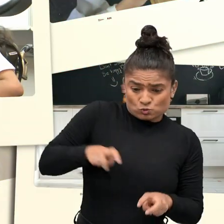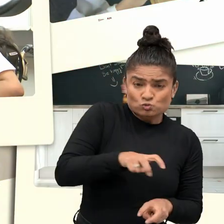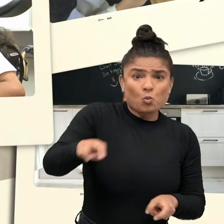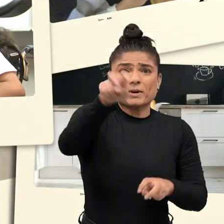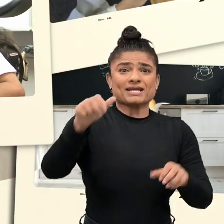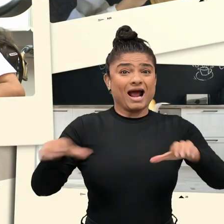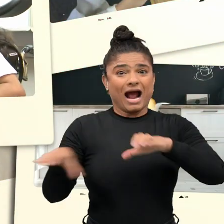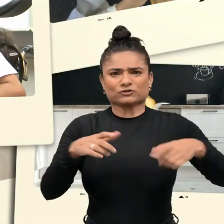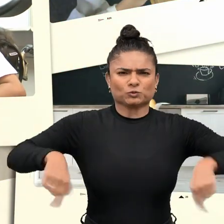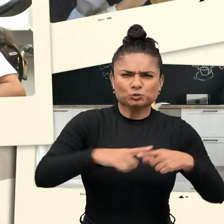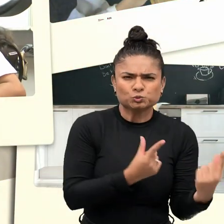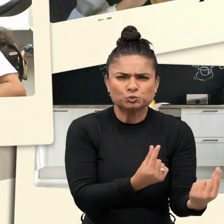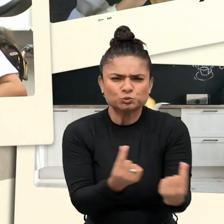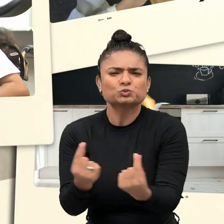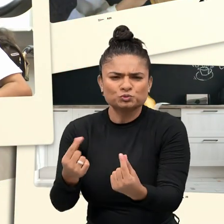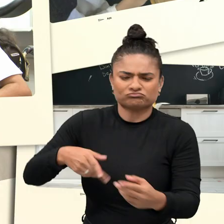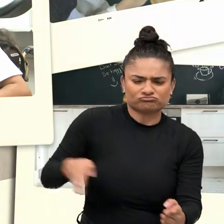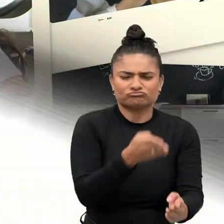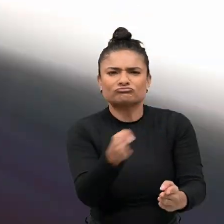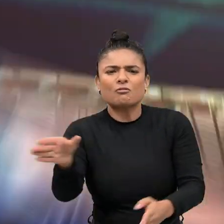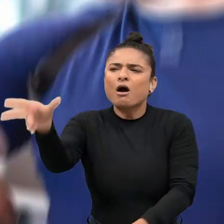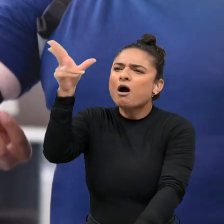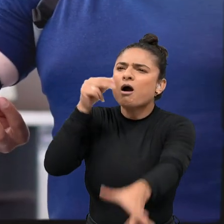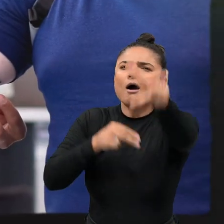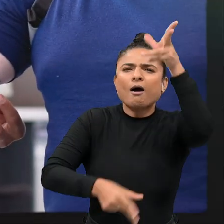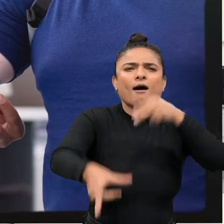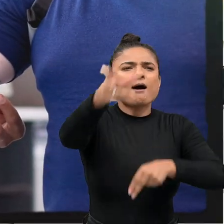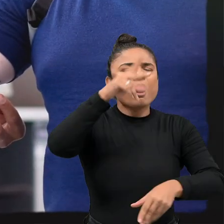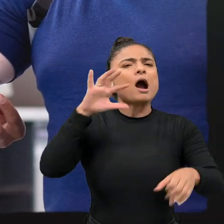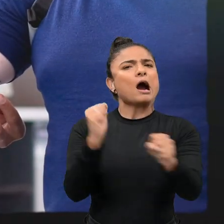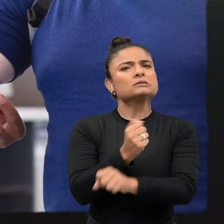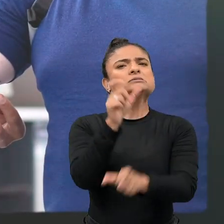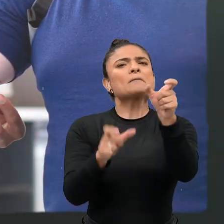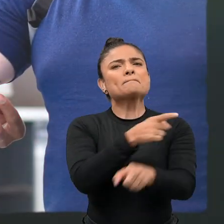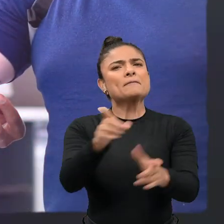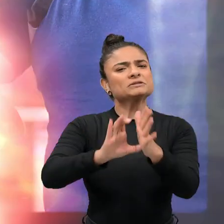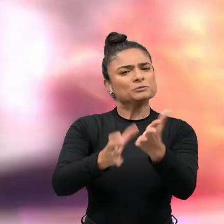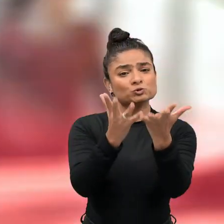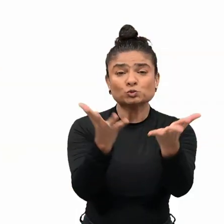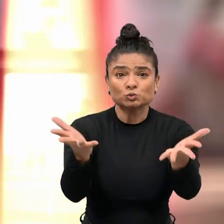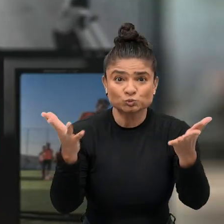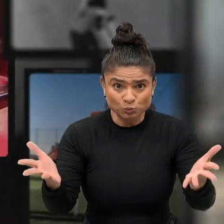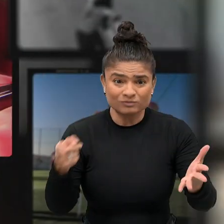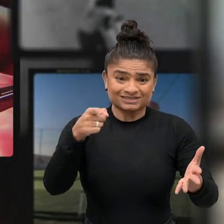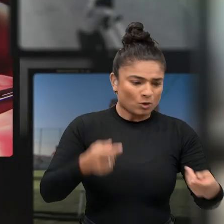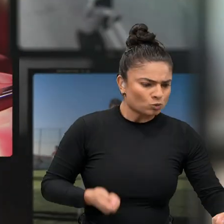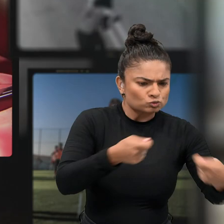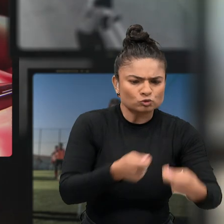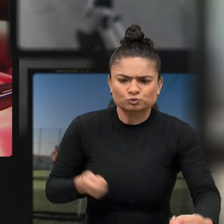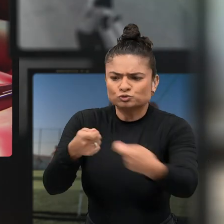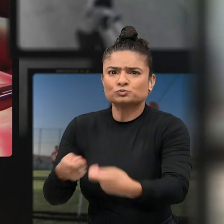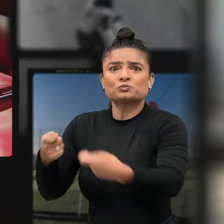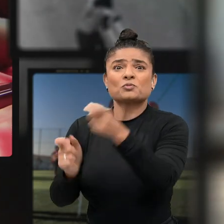Activated takes us on the journey of taking lessons from persons with disabilities in how we must do things differently to unleash the